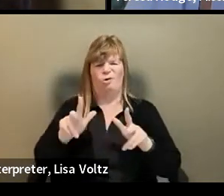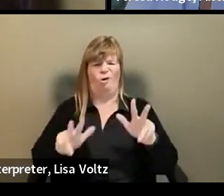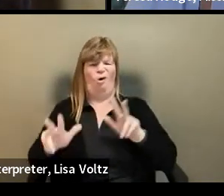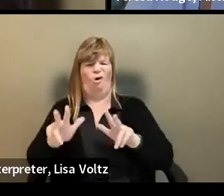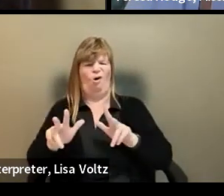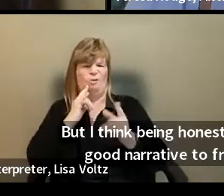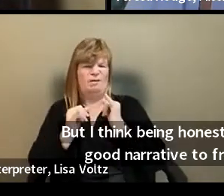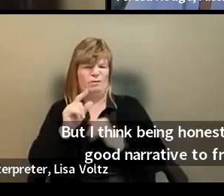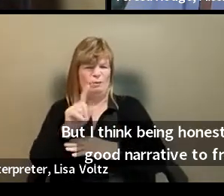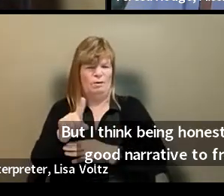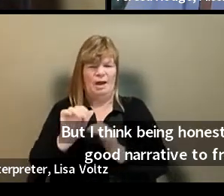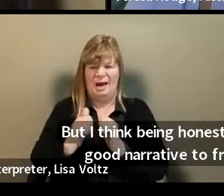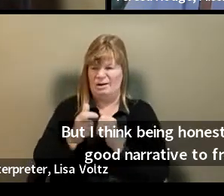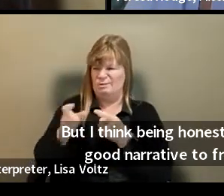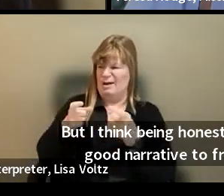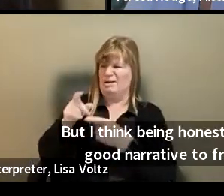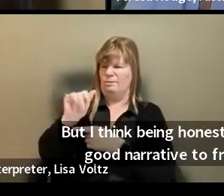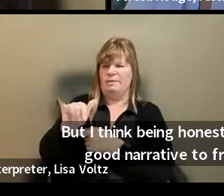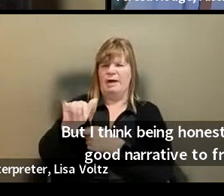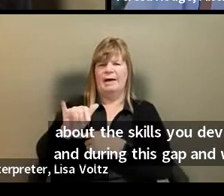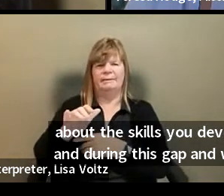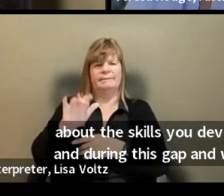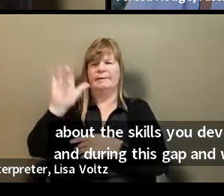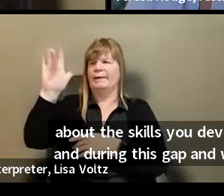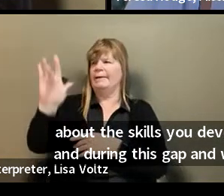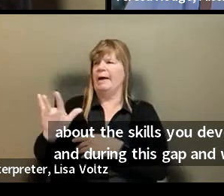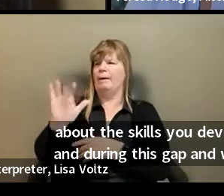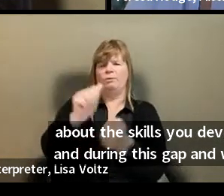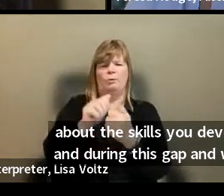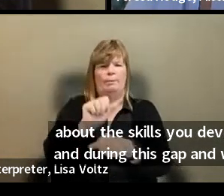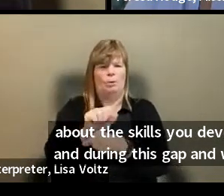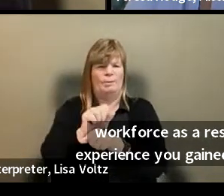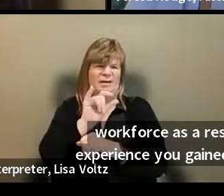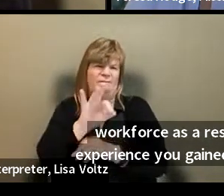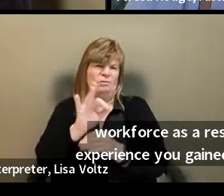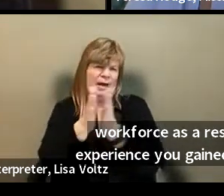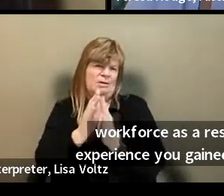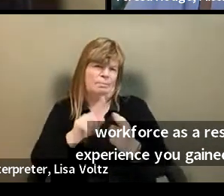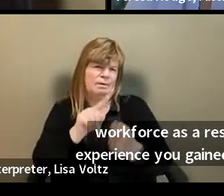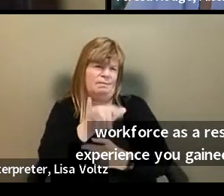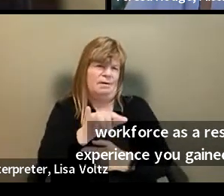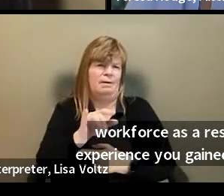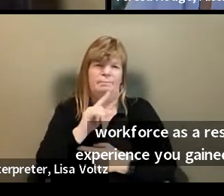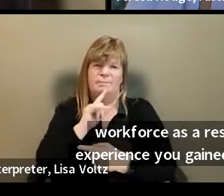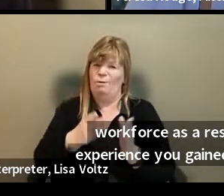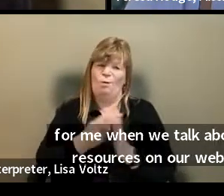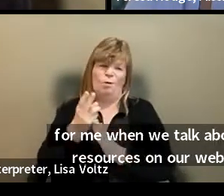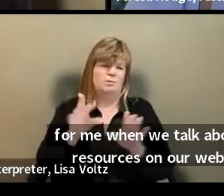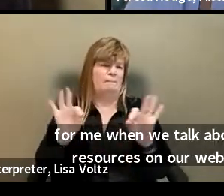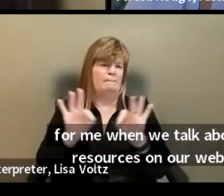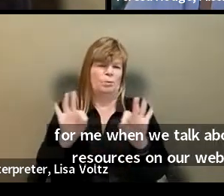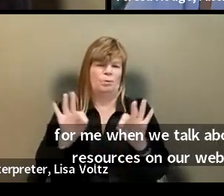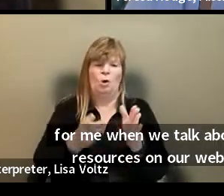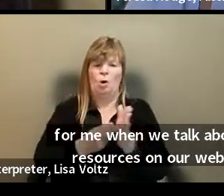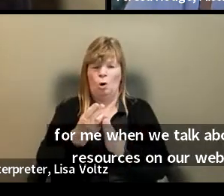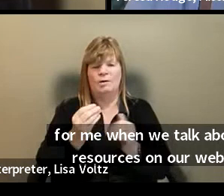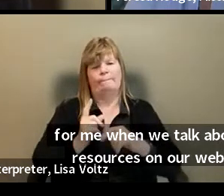One of them is how do you handle that gap in employment? And if you're asked about it, and I think being honest is, is key, honest and positive.